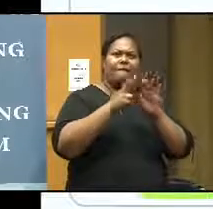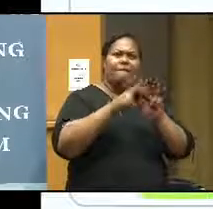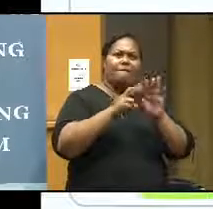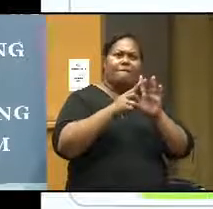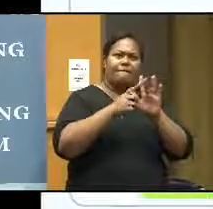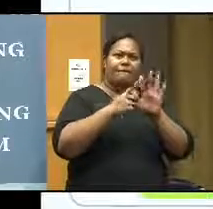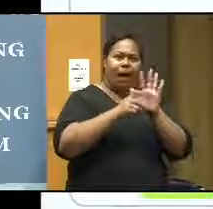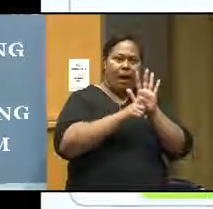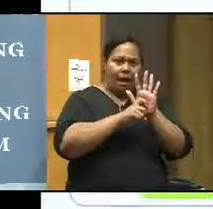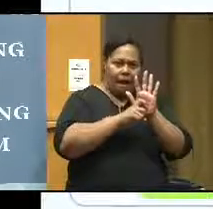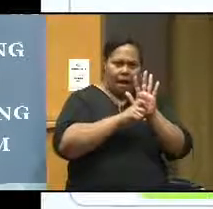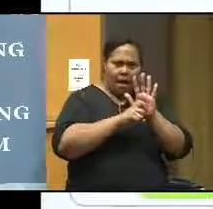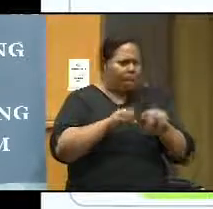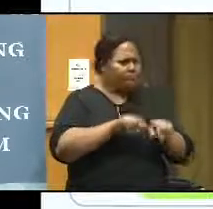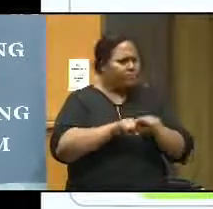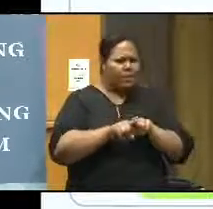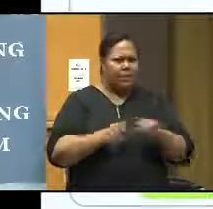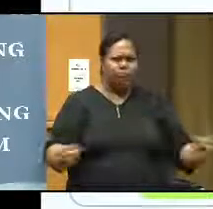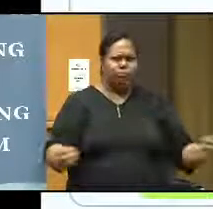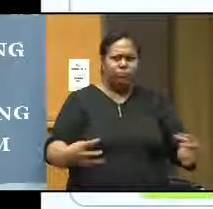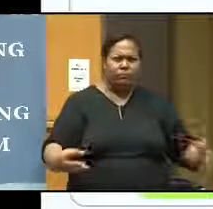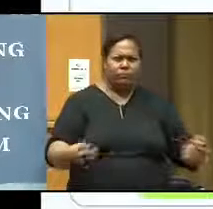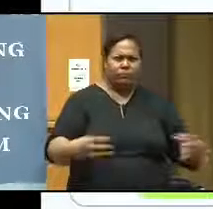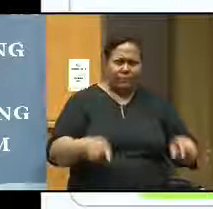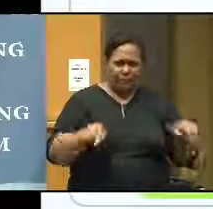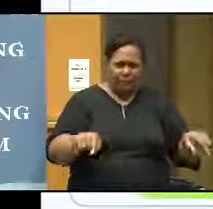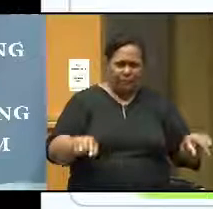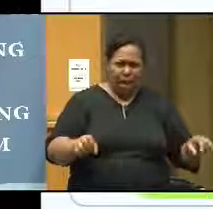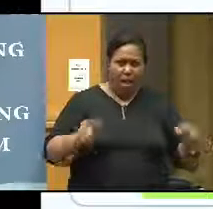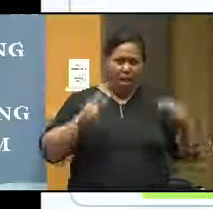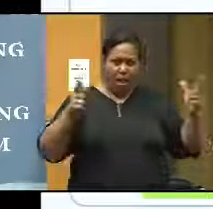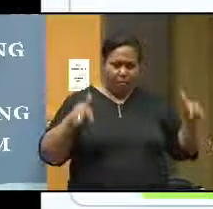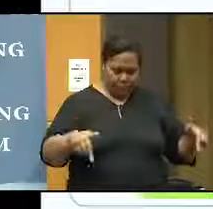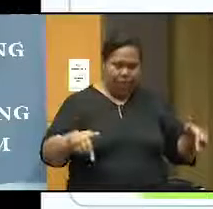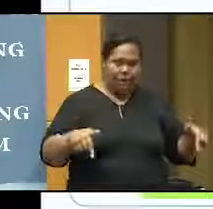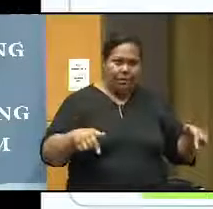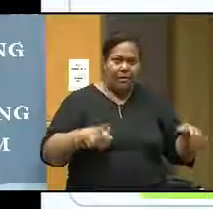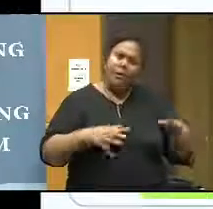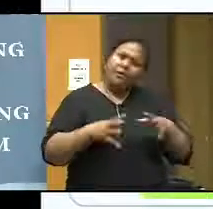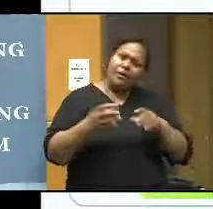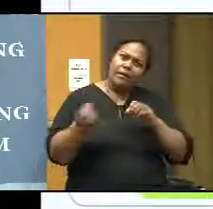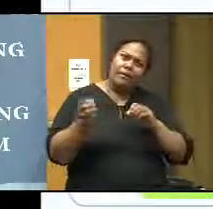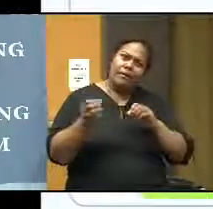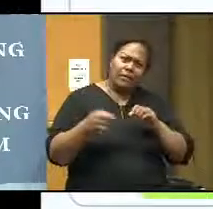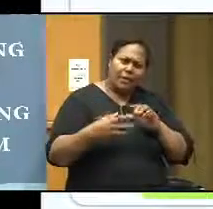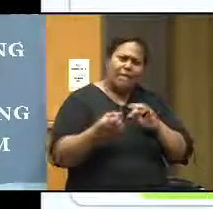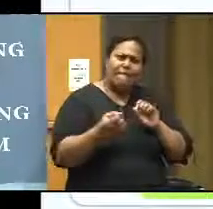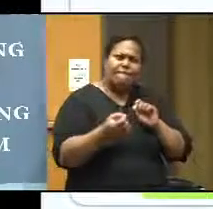And I can give, I can add little bit more circuit in that and can make it a feedback amplifier.